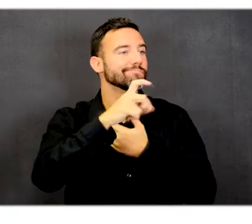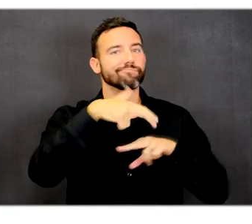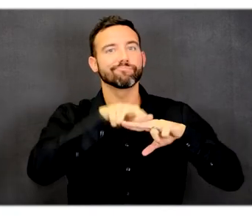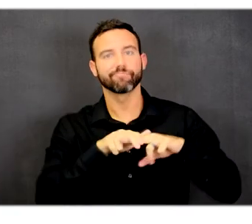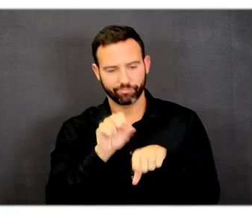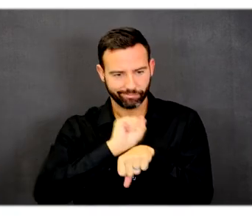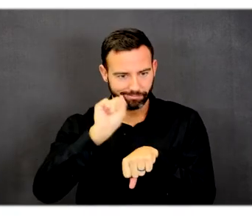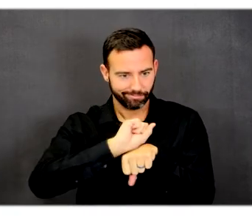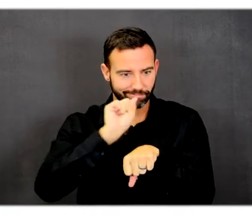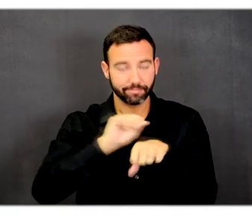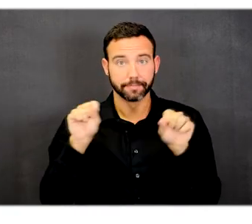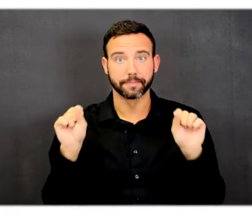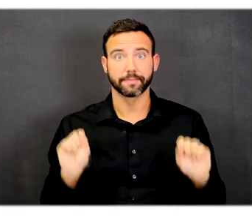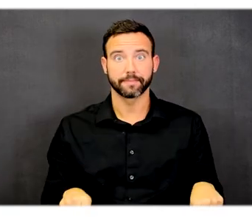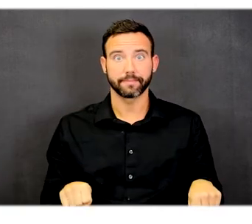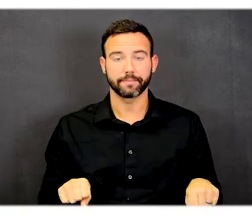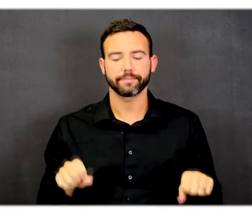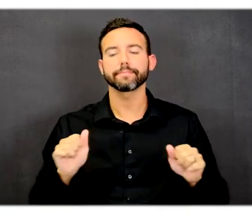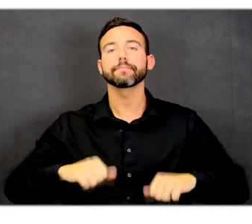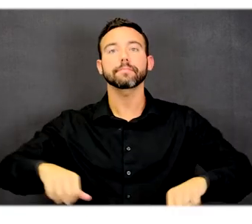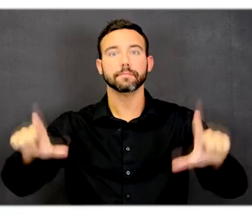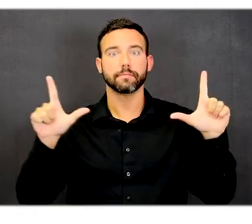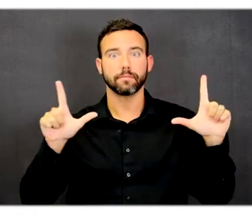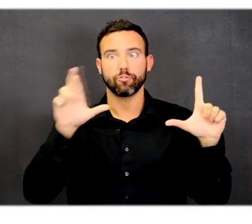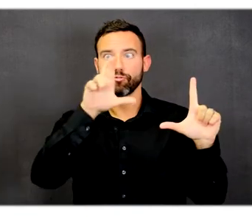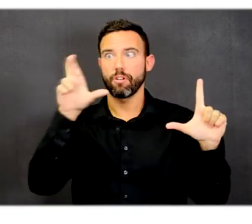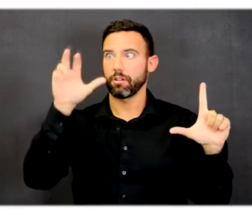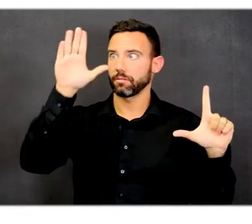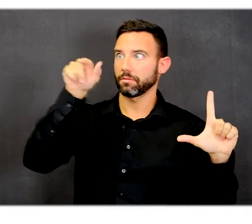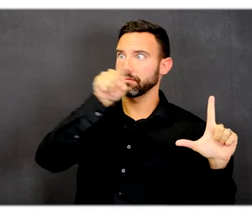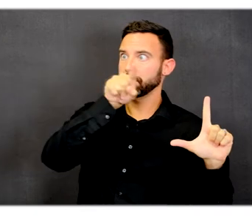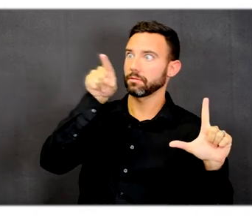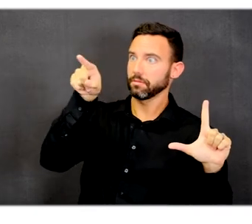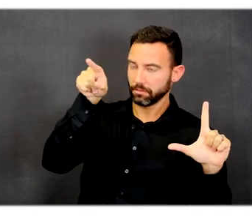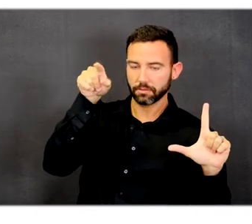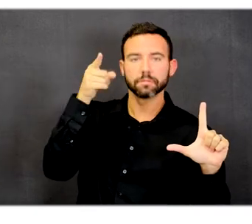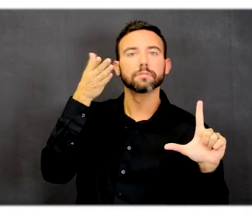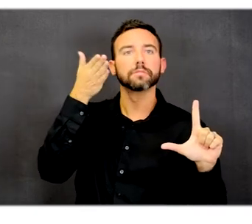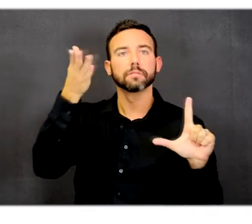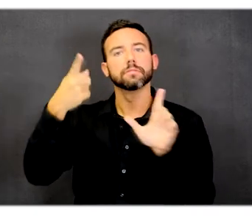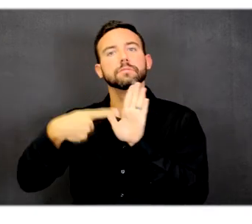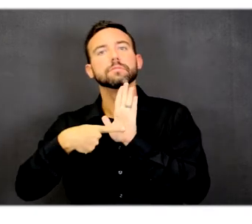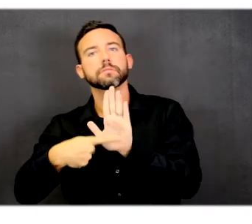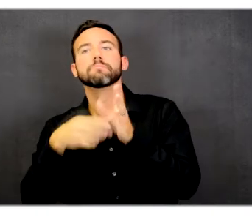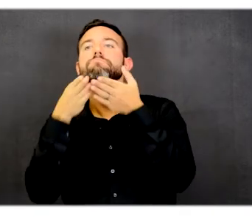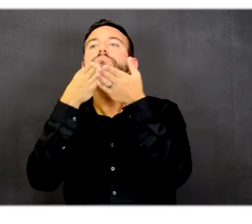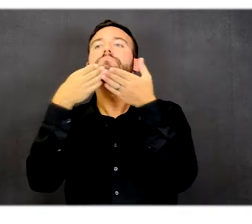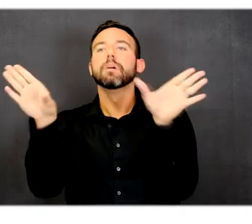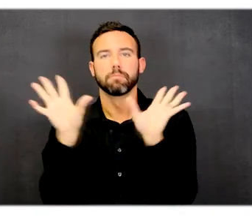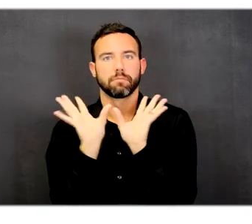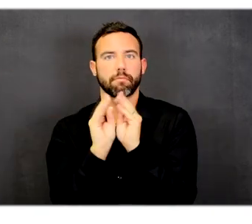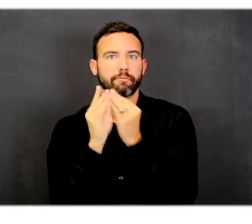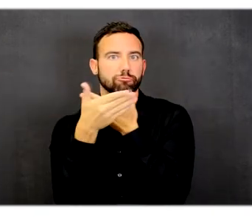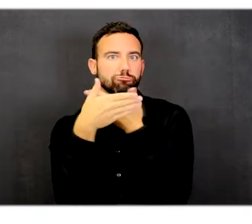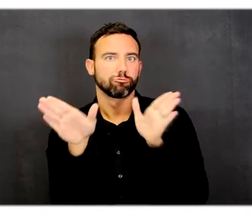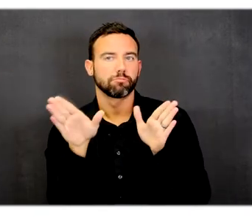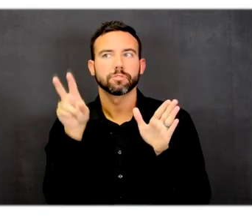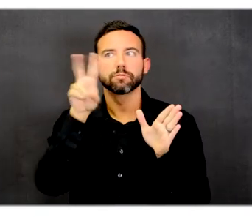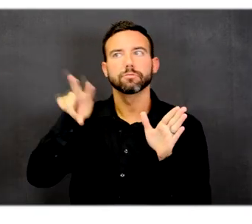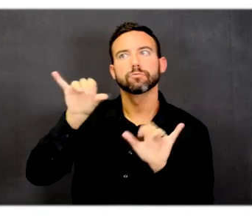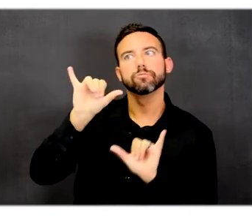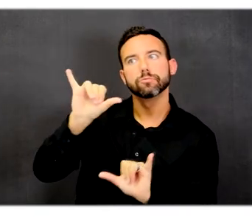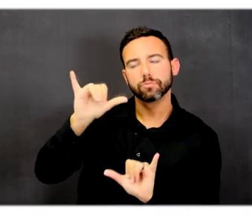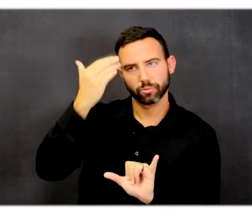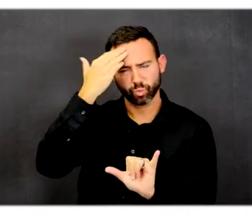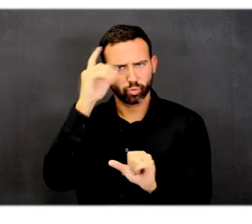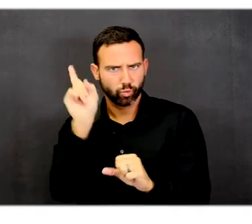the right hand side of the slide, at the top, there is a call out that identifies public conference rooms. These are